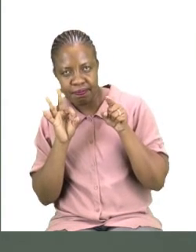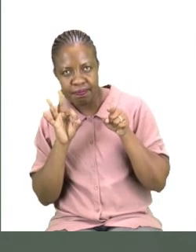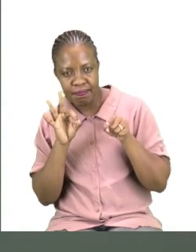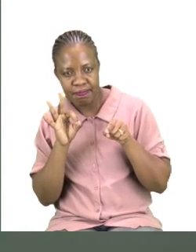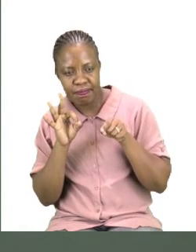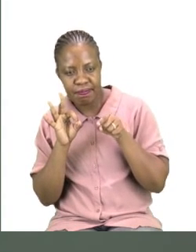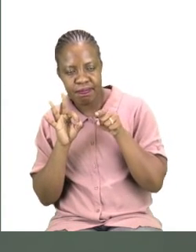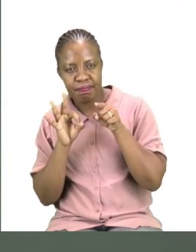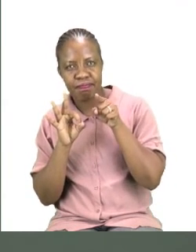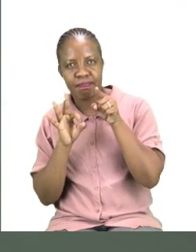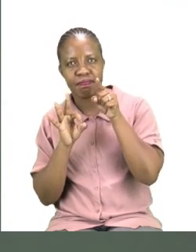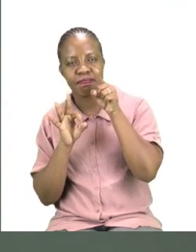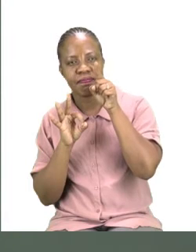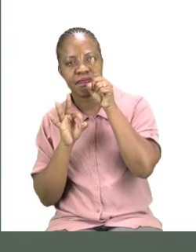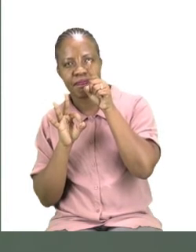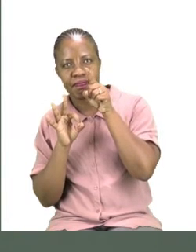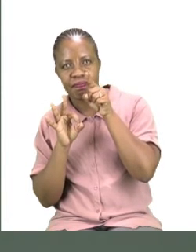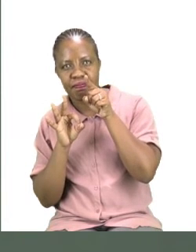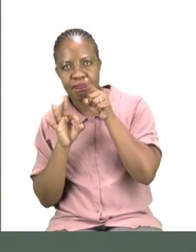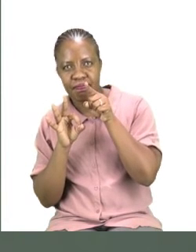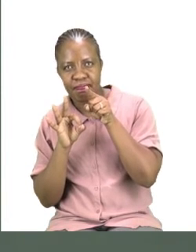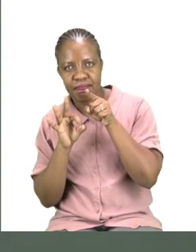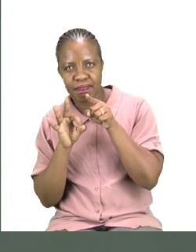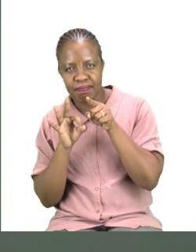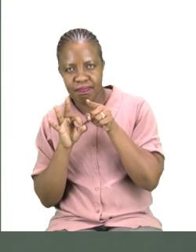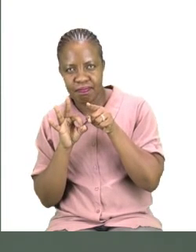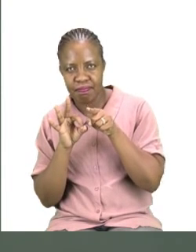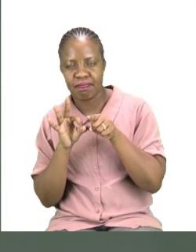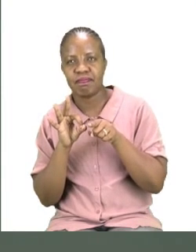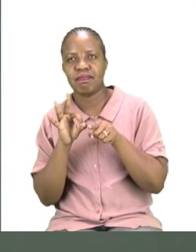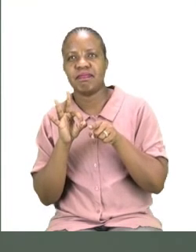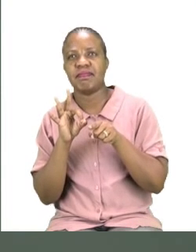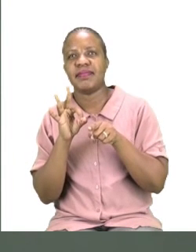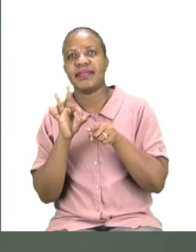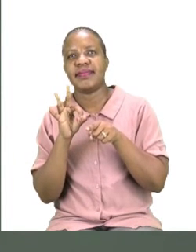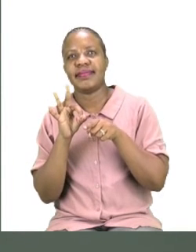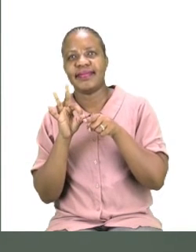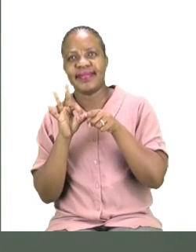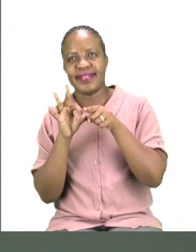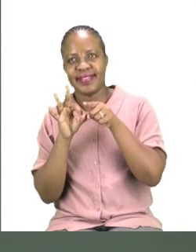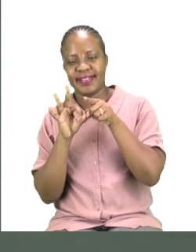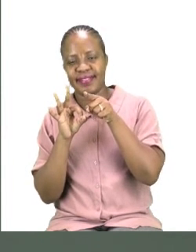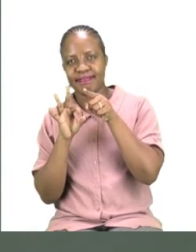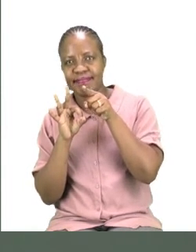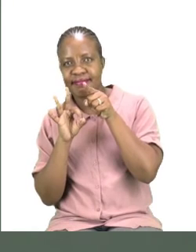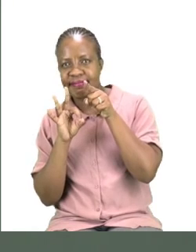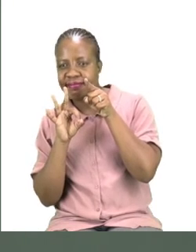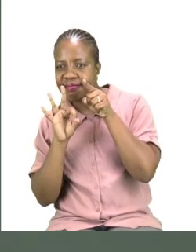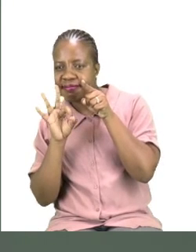There we go. Looking, looking, looking, looking, searching, searching, searching, searching, searching, searching.